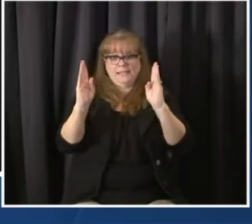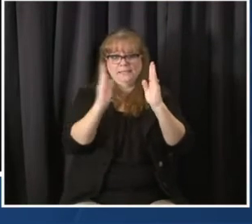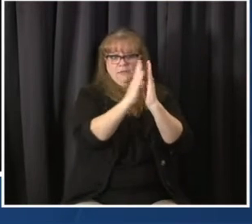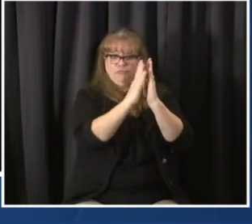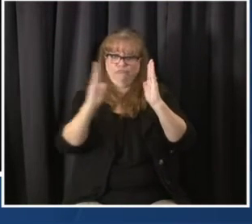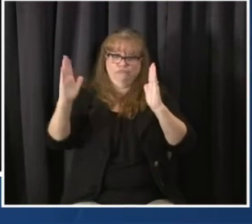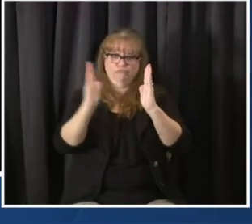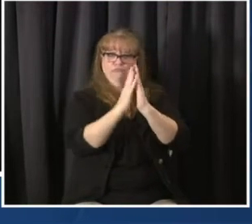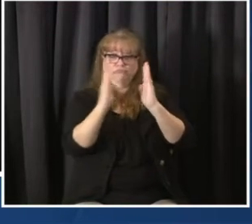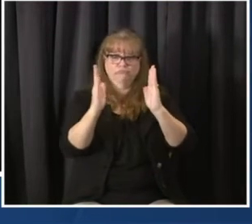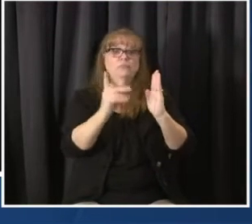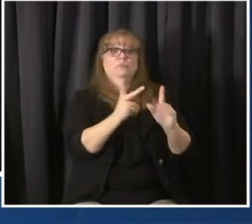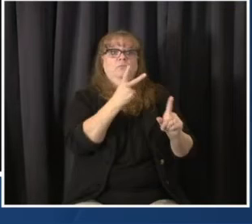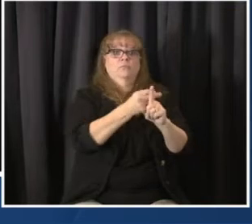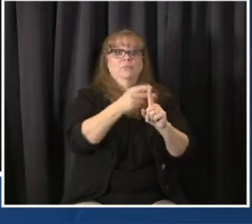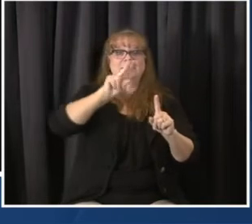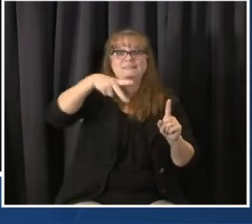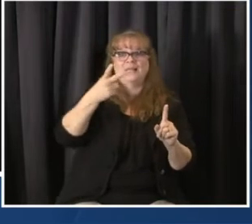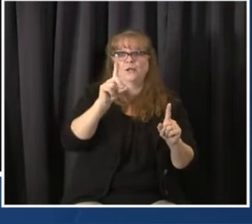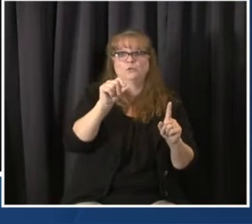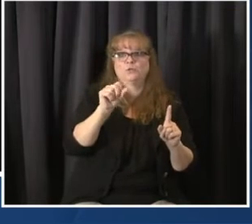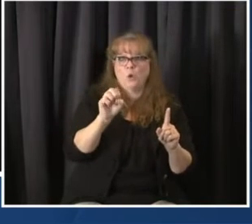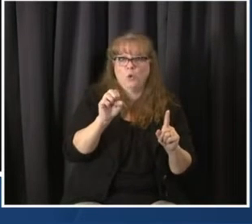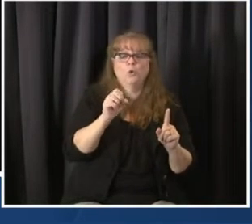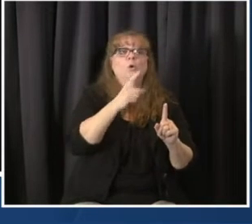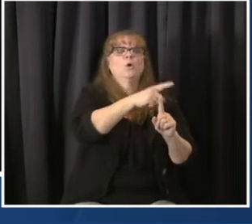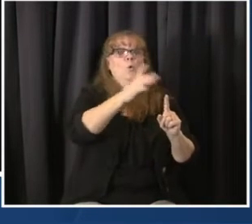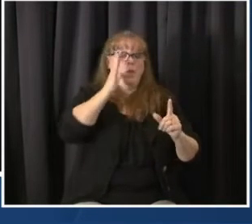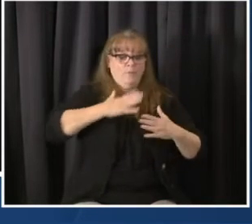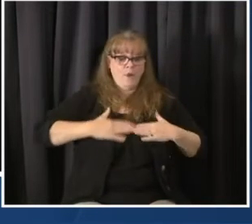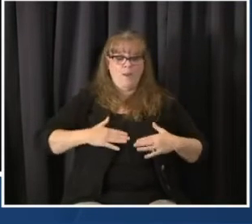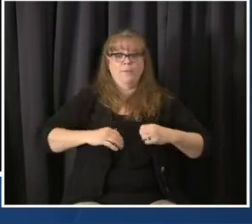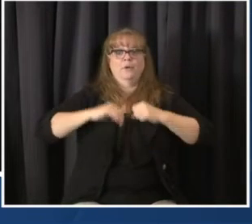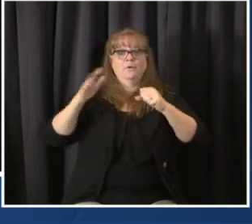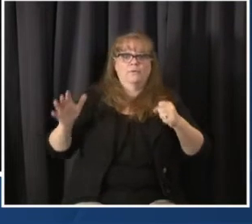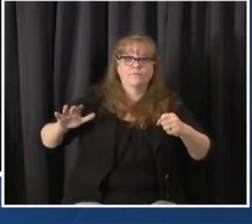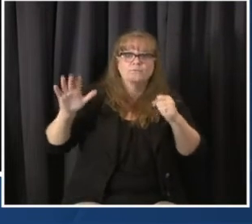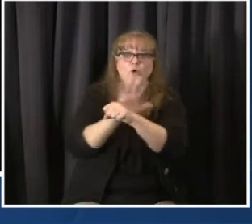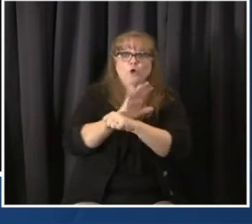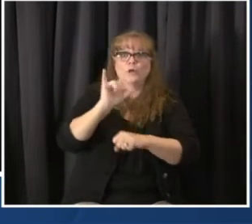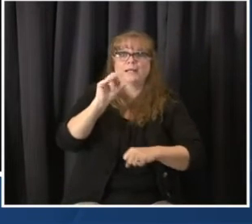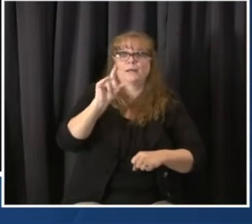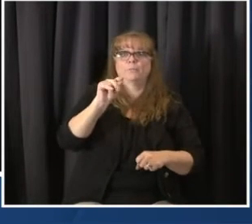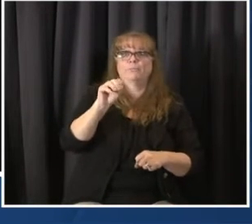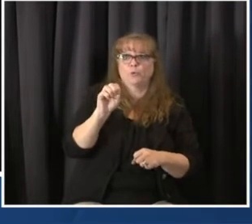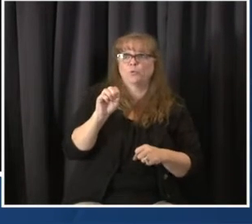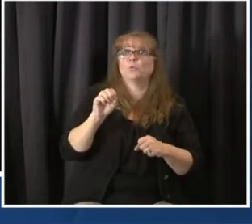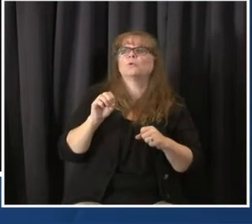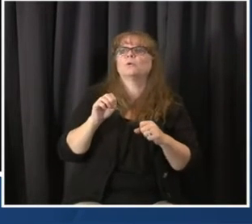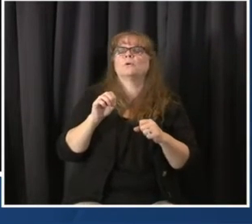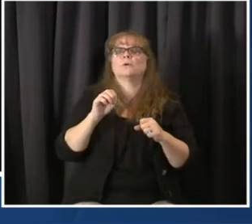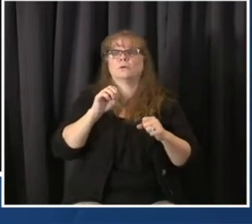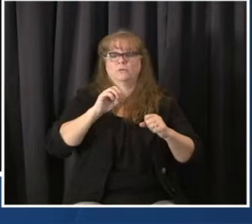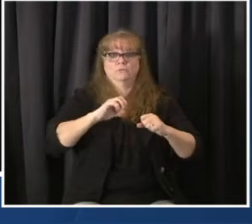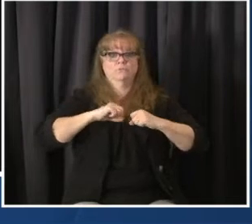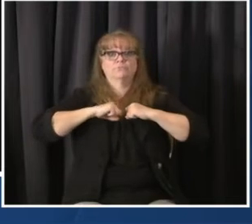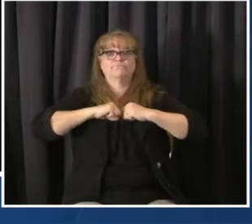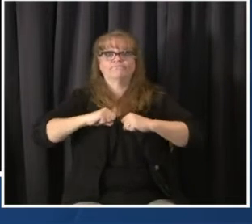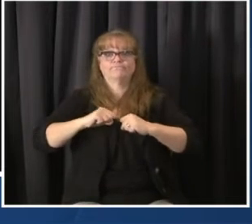But we also know that after the first shot, you're not by any means fully protected. There's likely some protection.